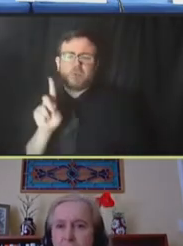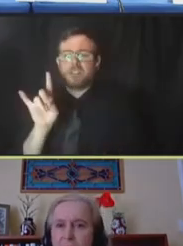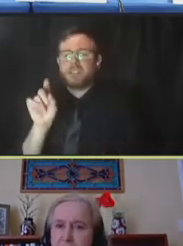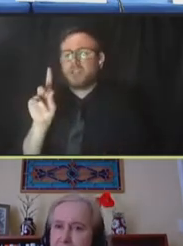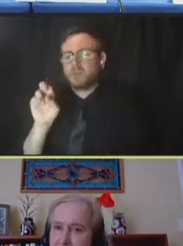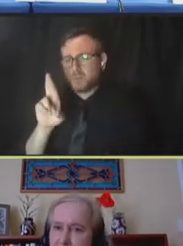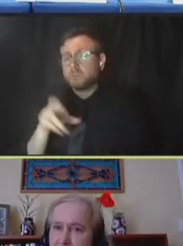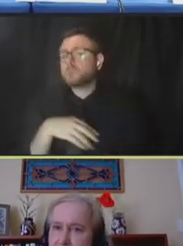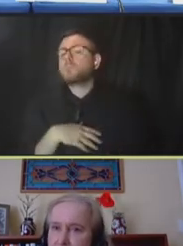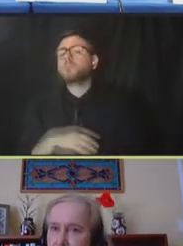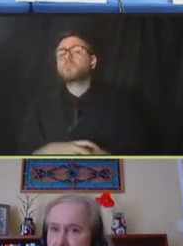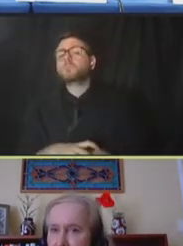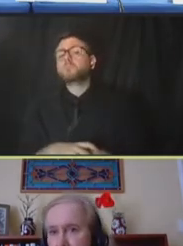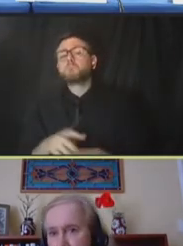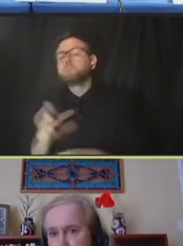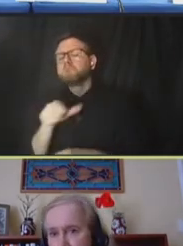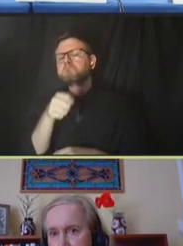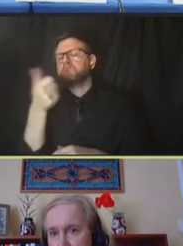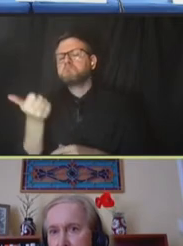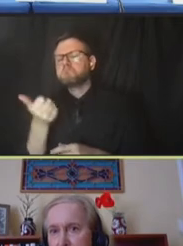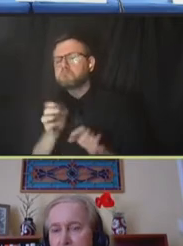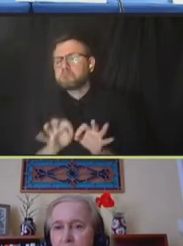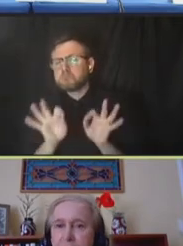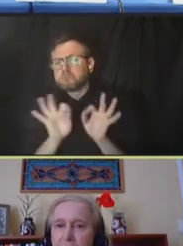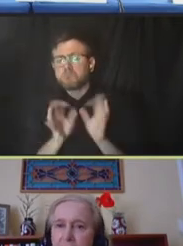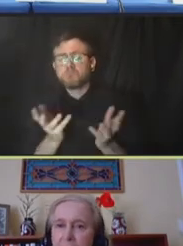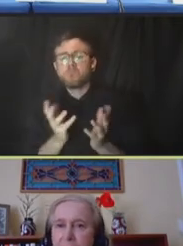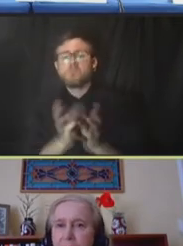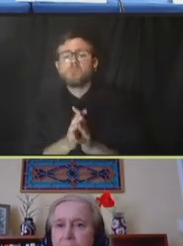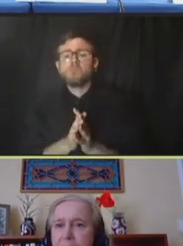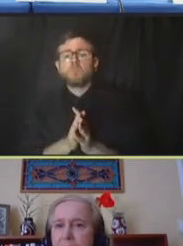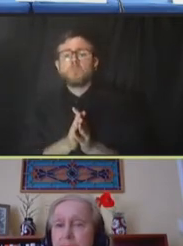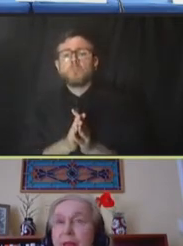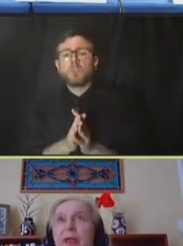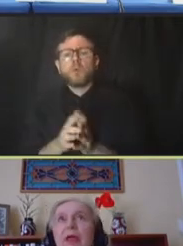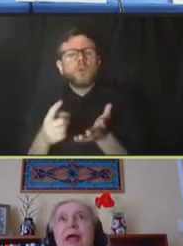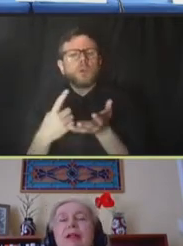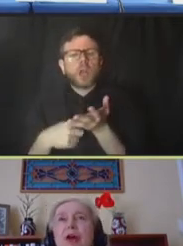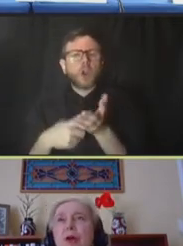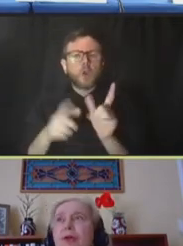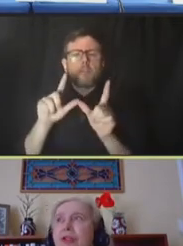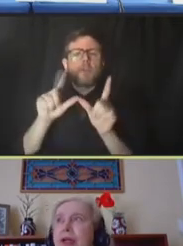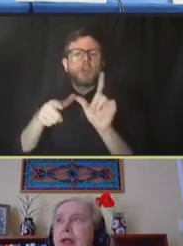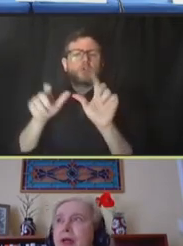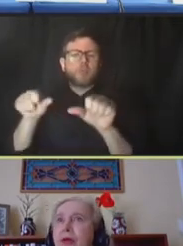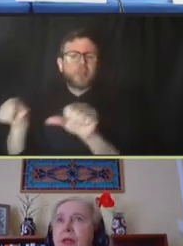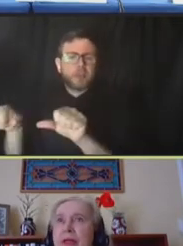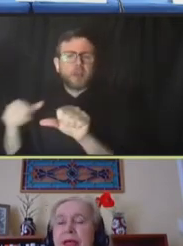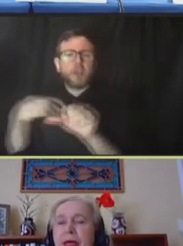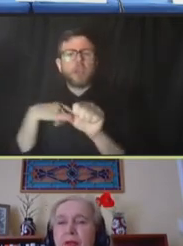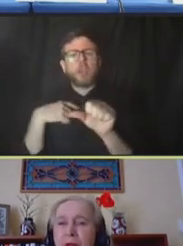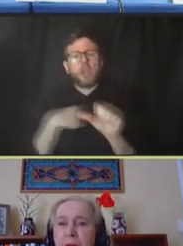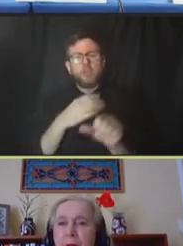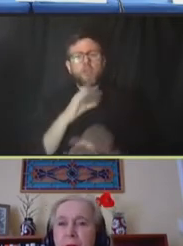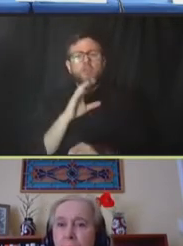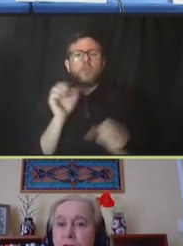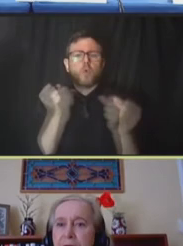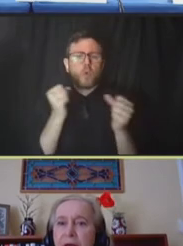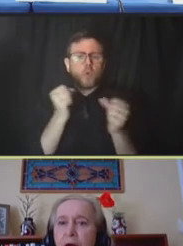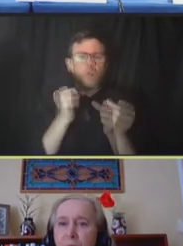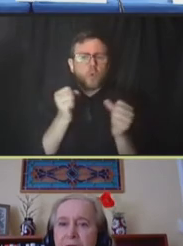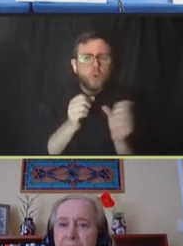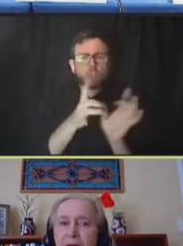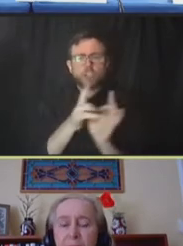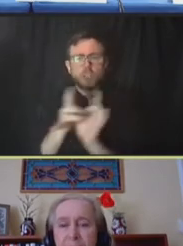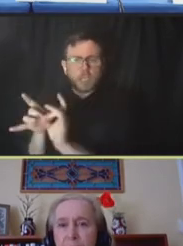So, something else that is really important. And when we talk about perishability and the cold chain, including the ultra-cold